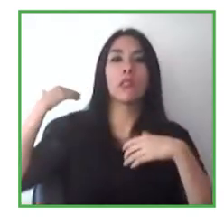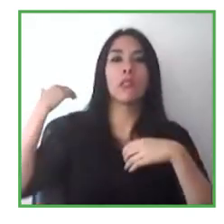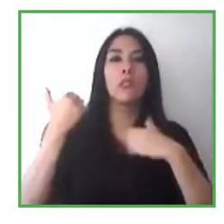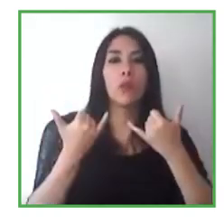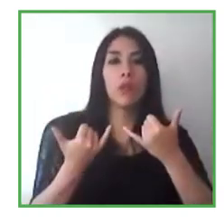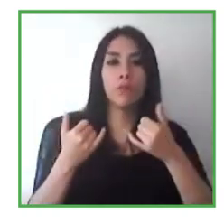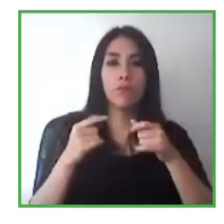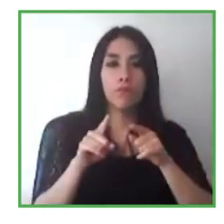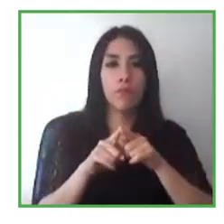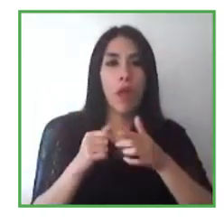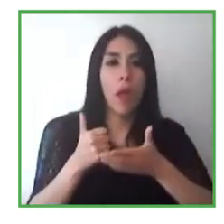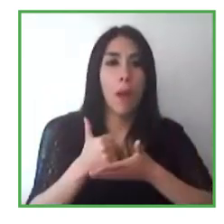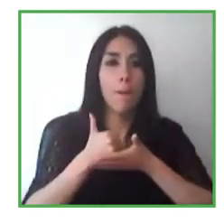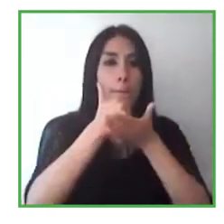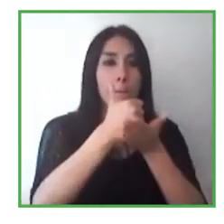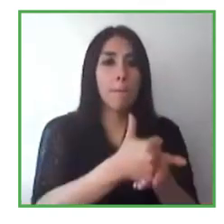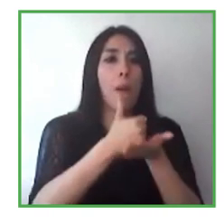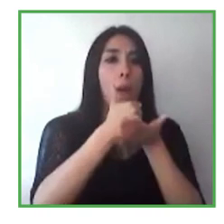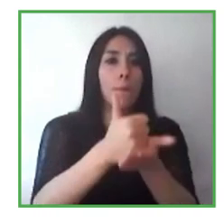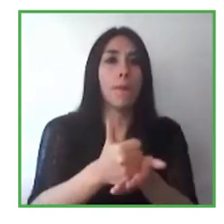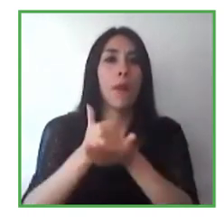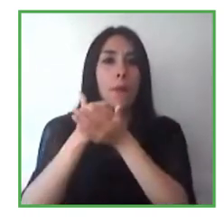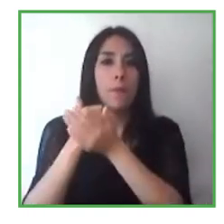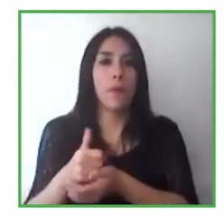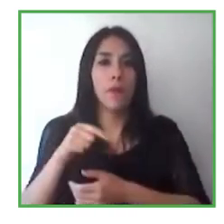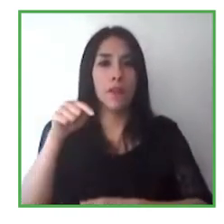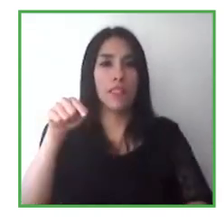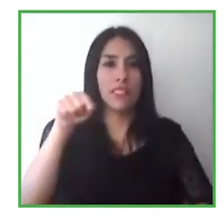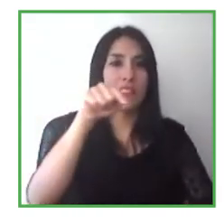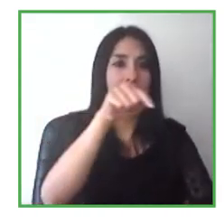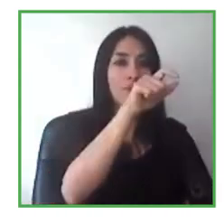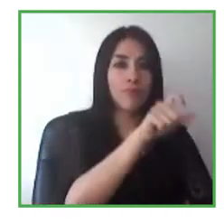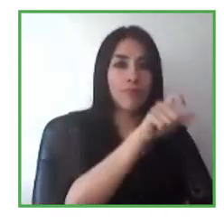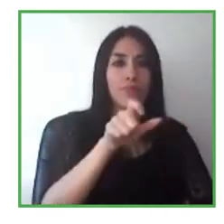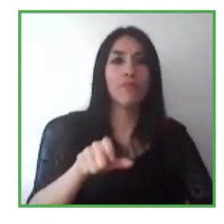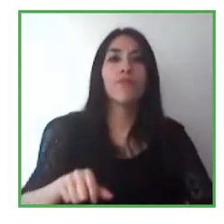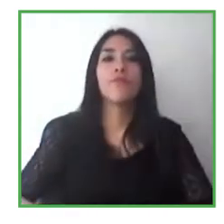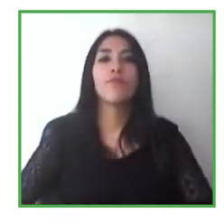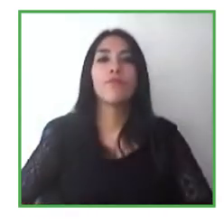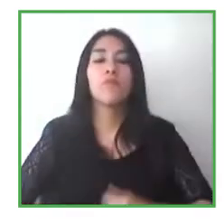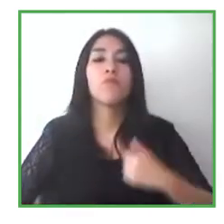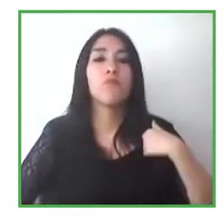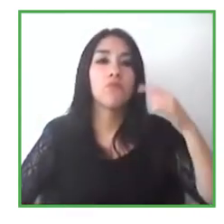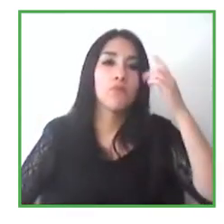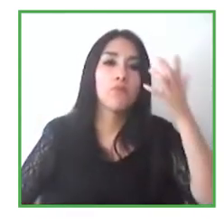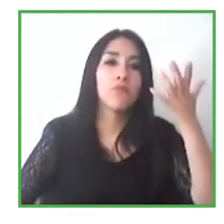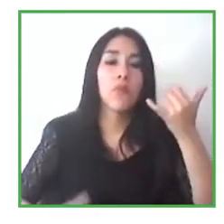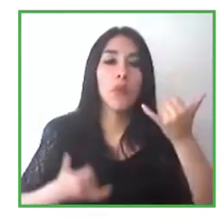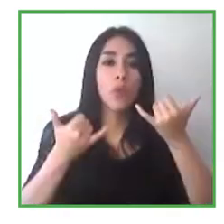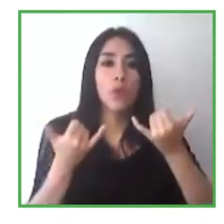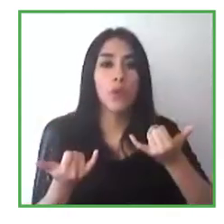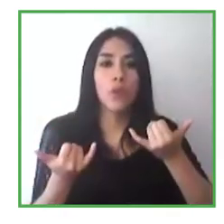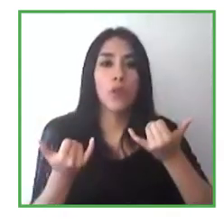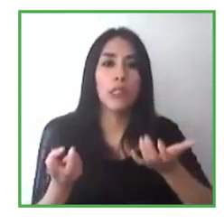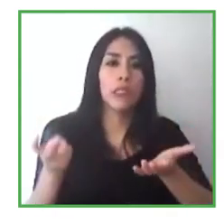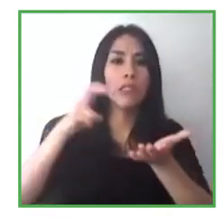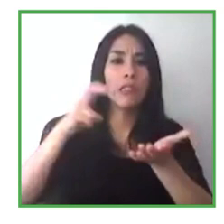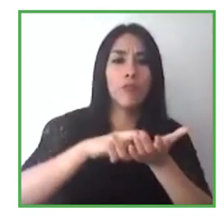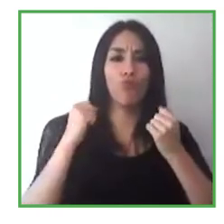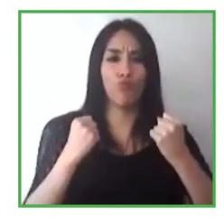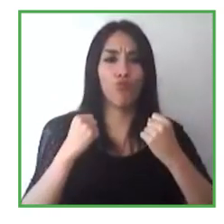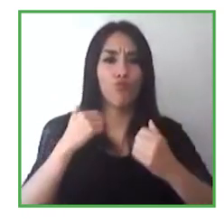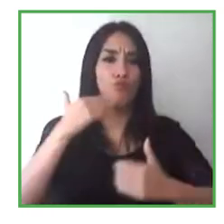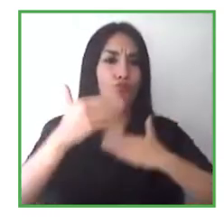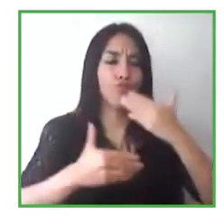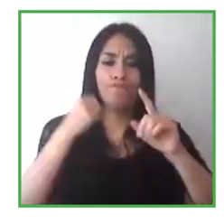leg up, I think, is much more appealing to a broader, broader group of people. You know, Perina and you had talked a little